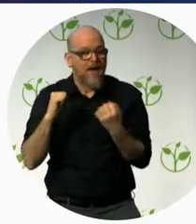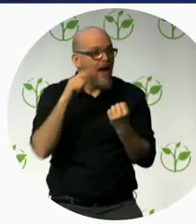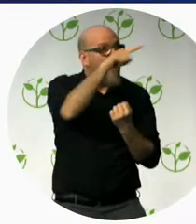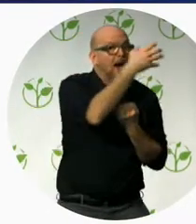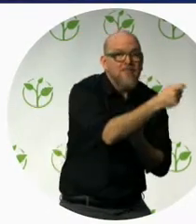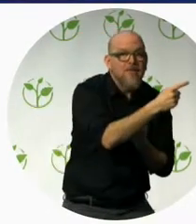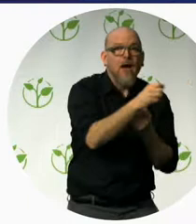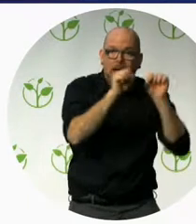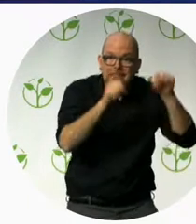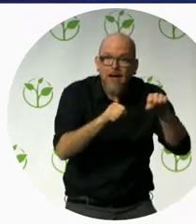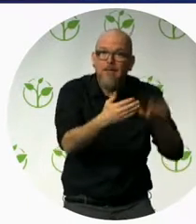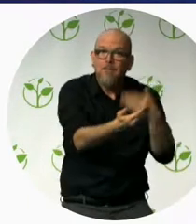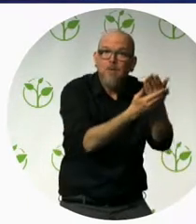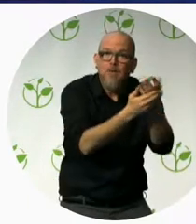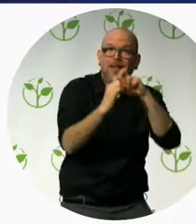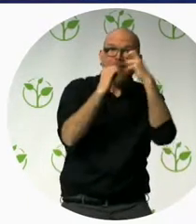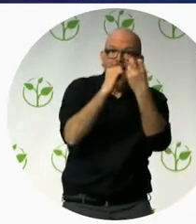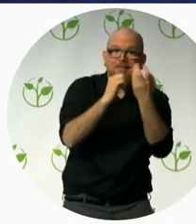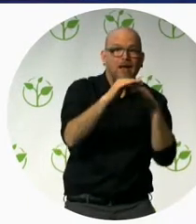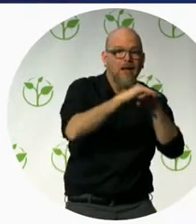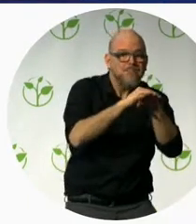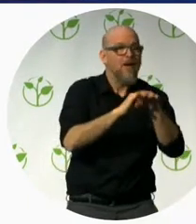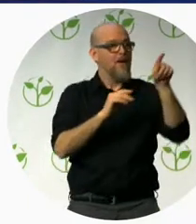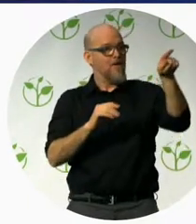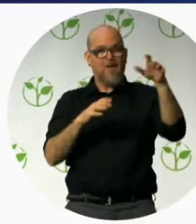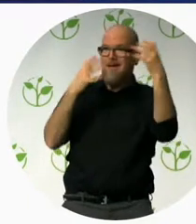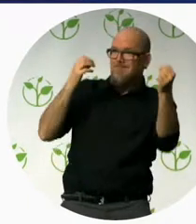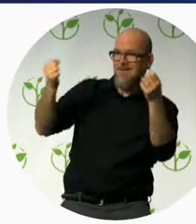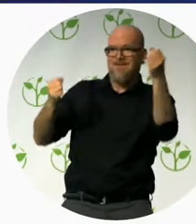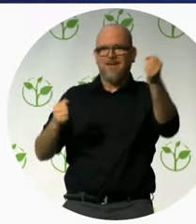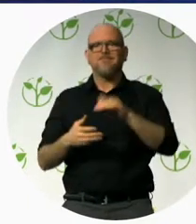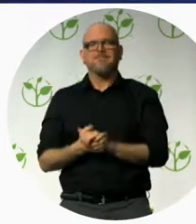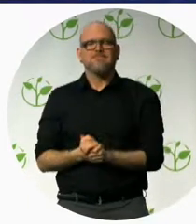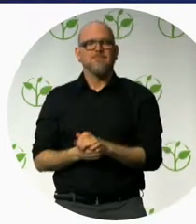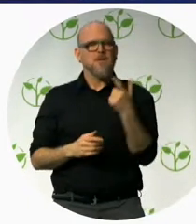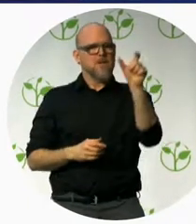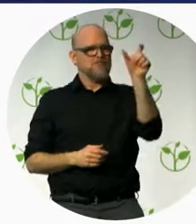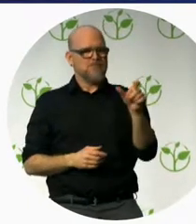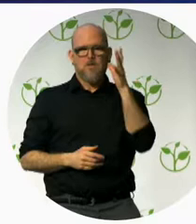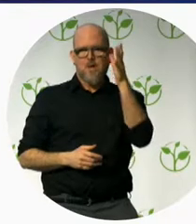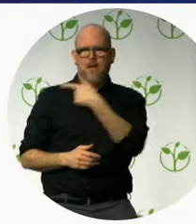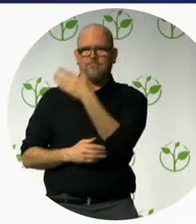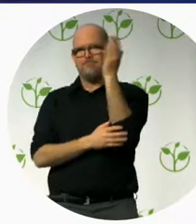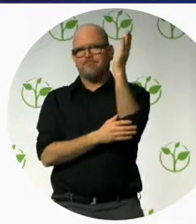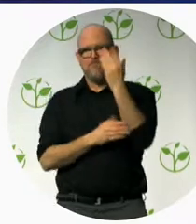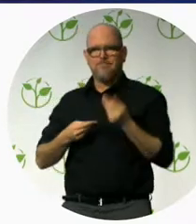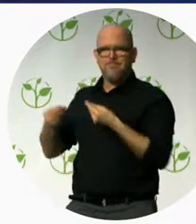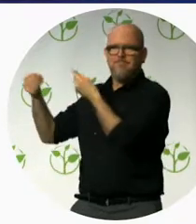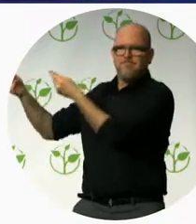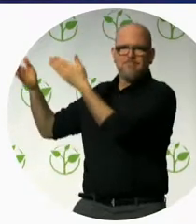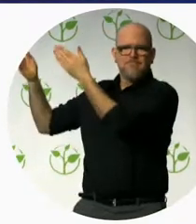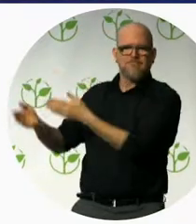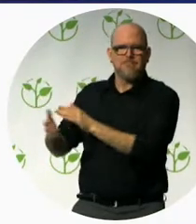accessible tourism. Now our first speaker who I would introduce to you is Marek Plura, and